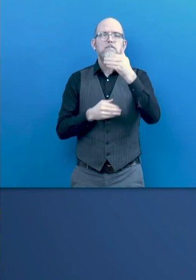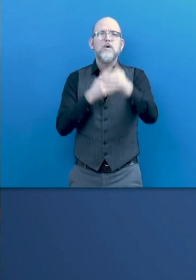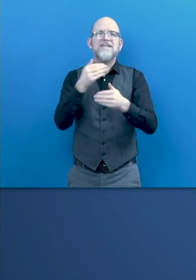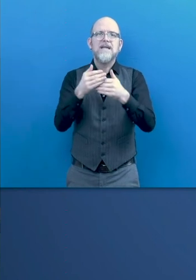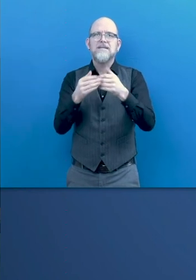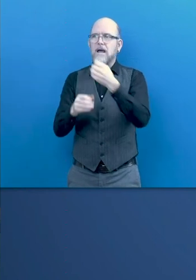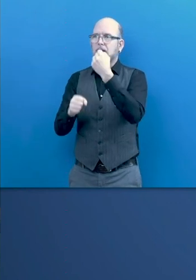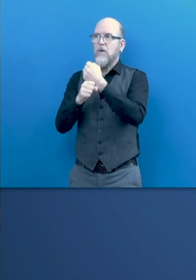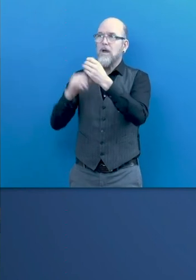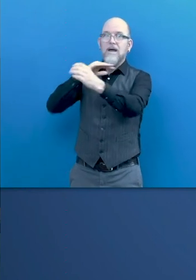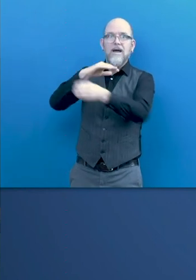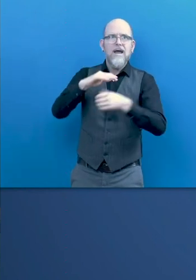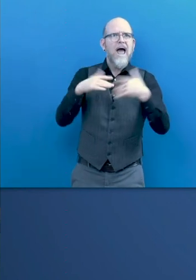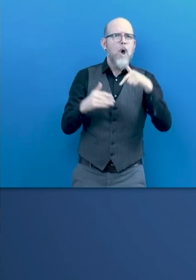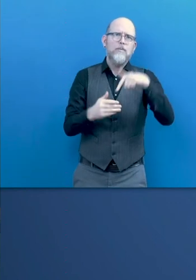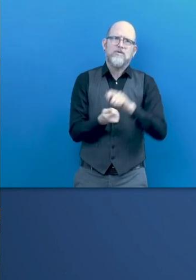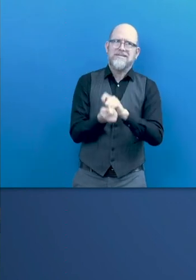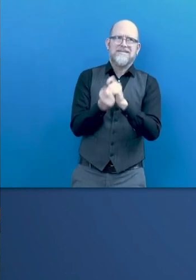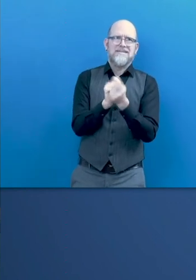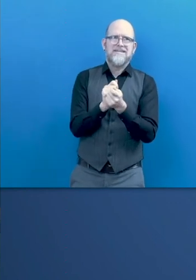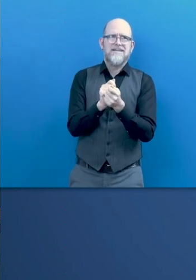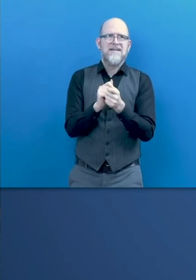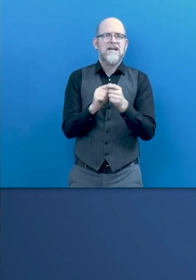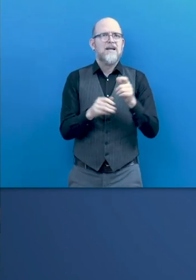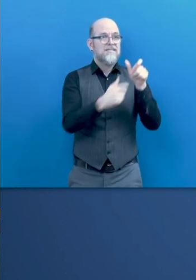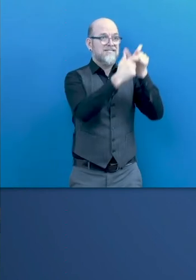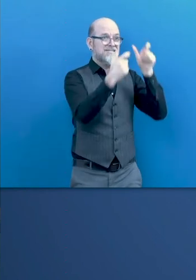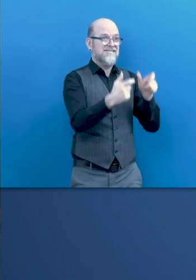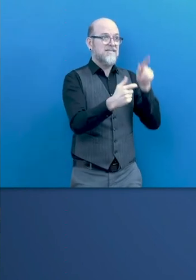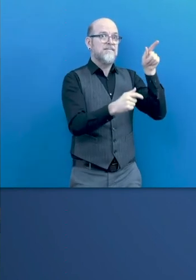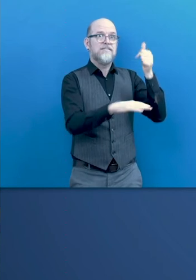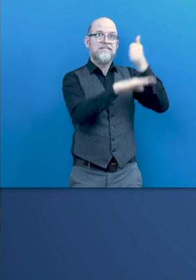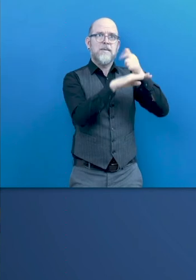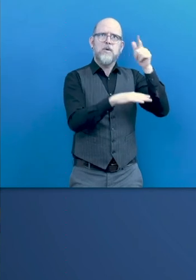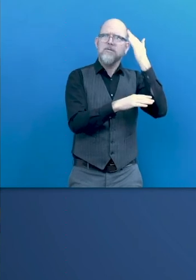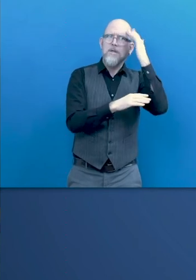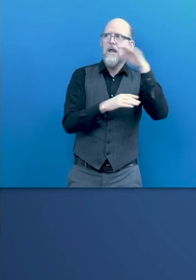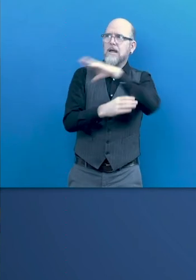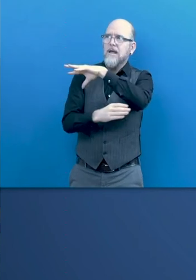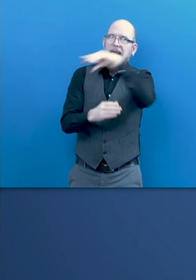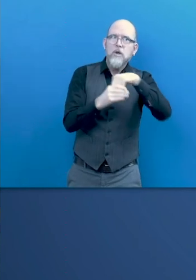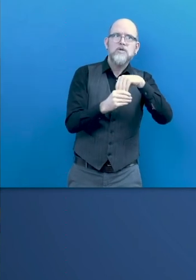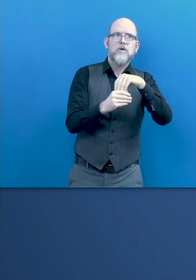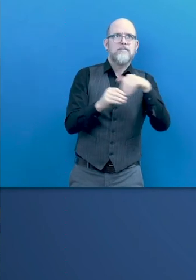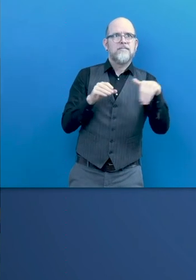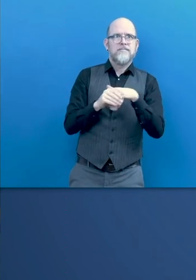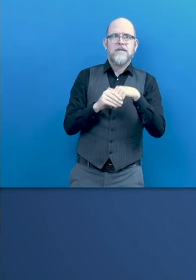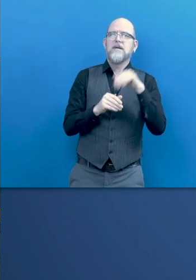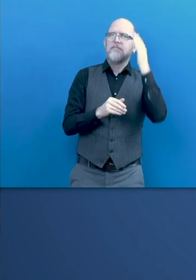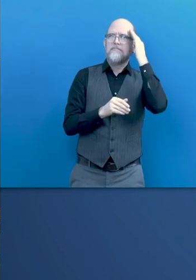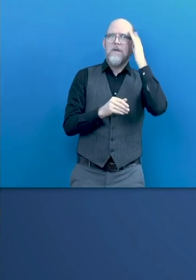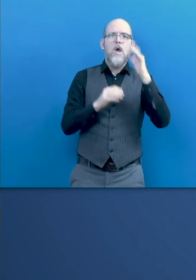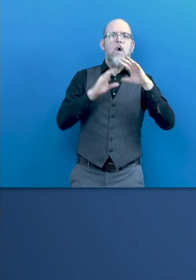issues, environmental issues. How do we ensure sustainable inclusion of marginalized groups